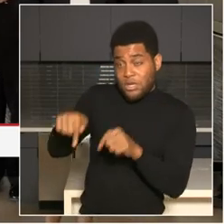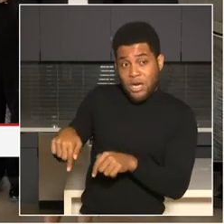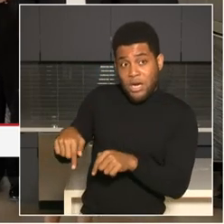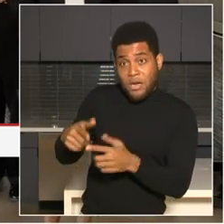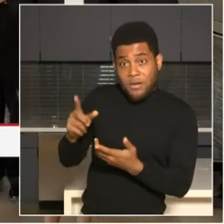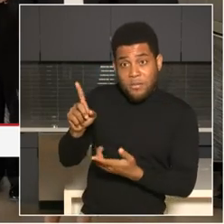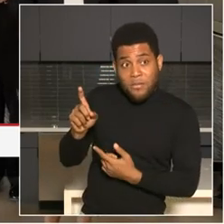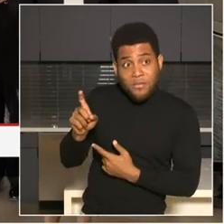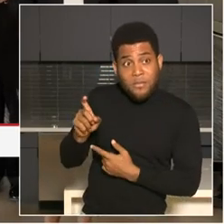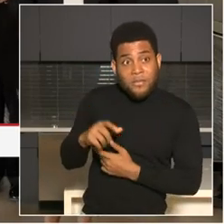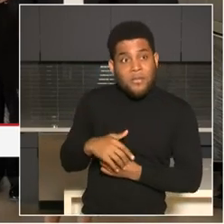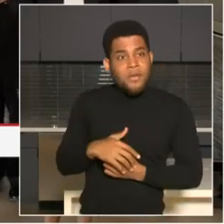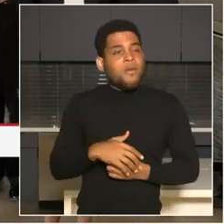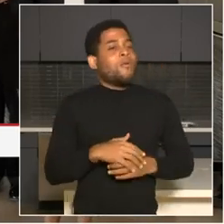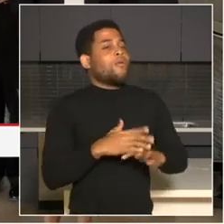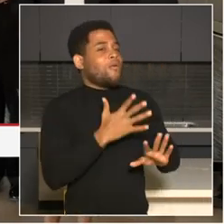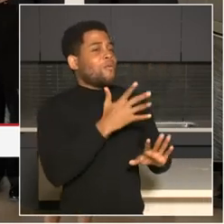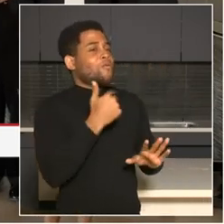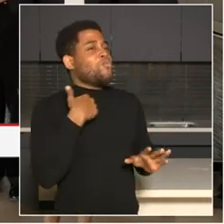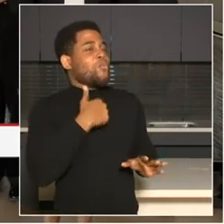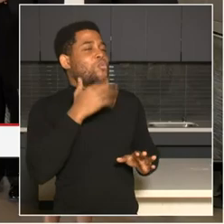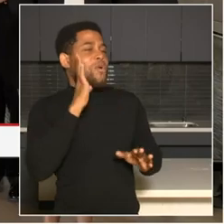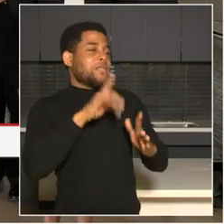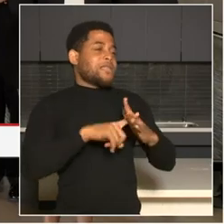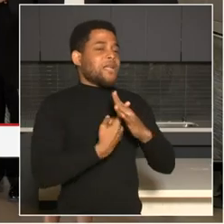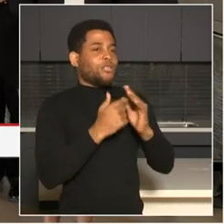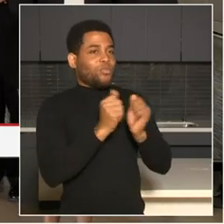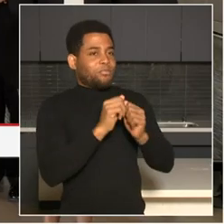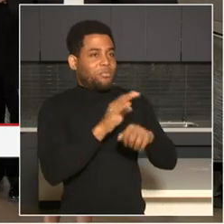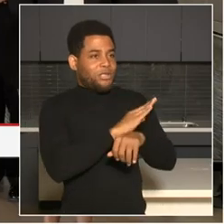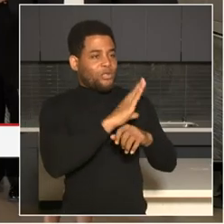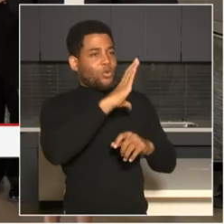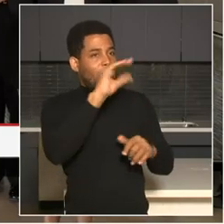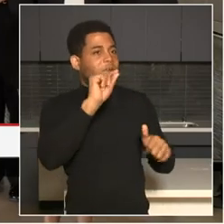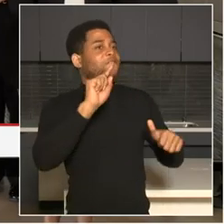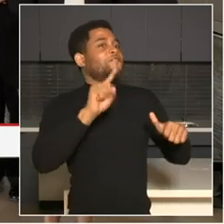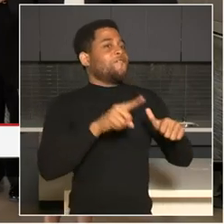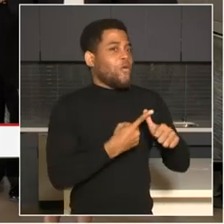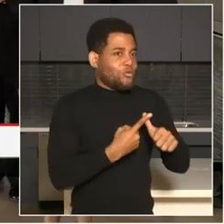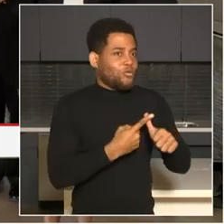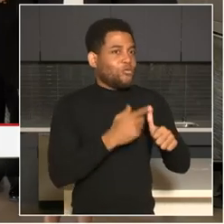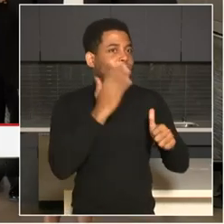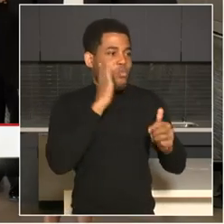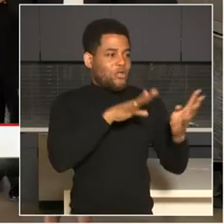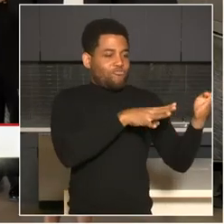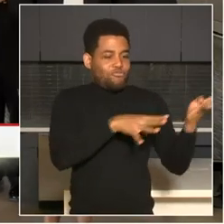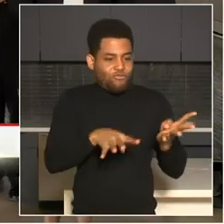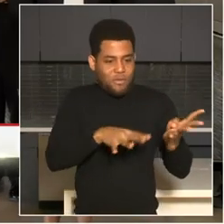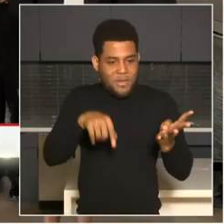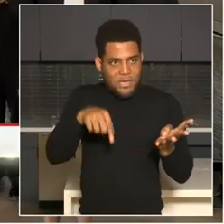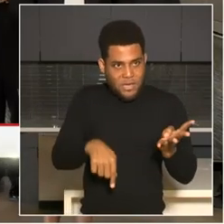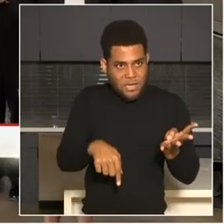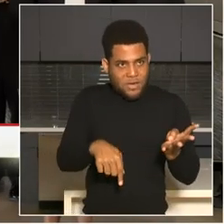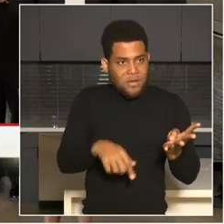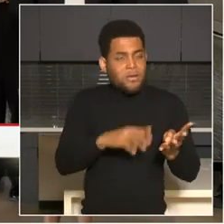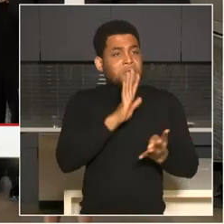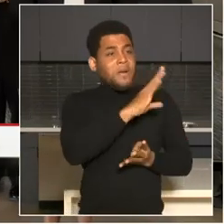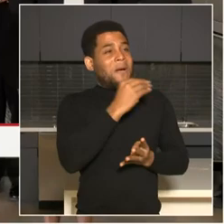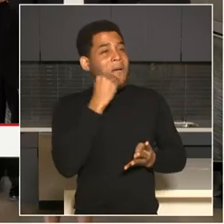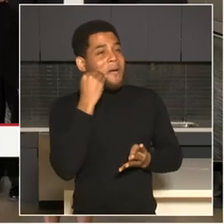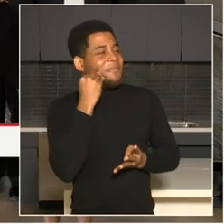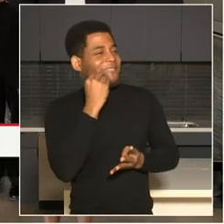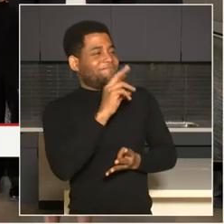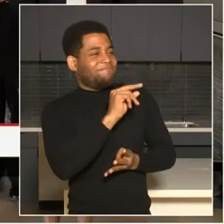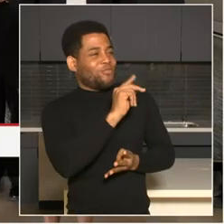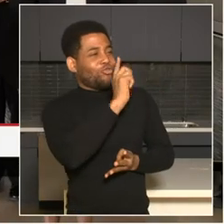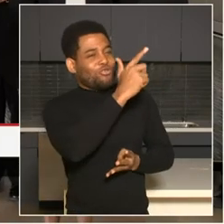go from there. People should know, and I know we're talking about CCTV cameras now, but they're literally in any establishment that you go